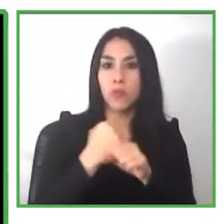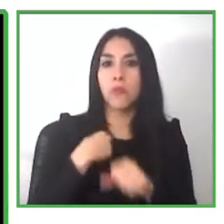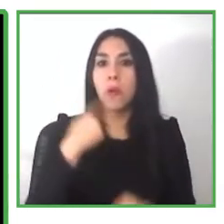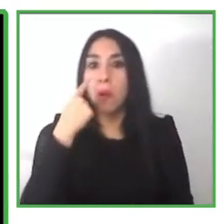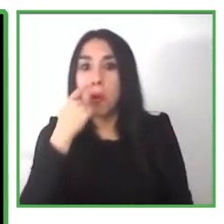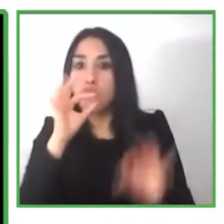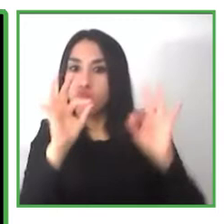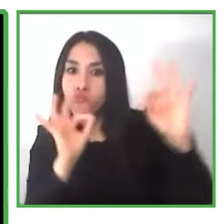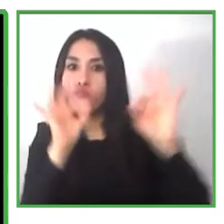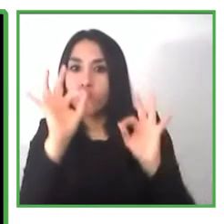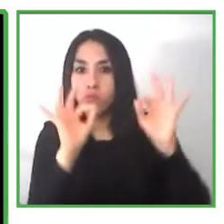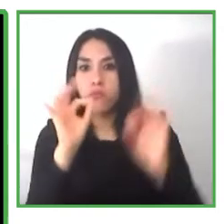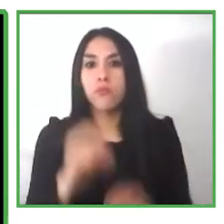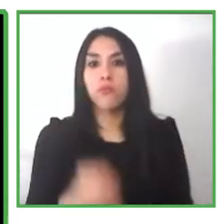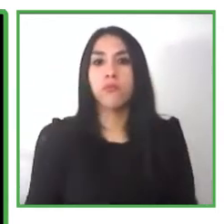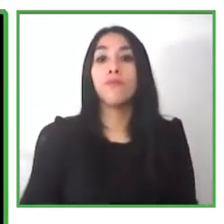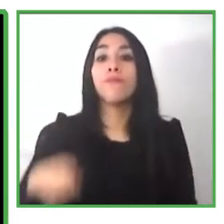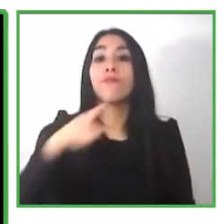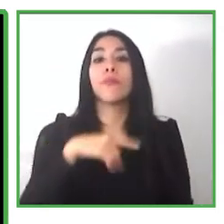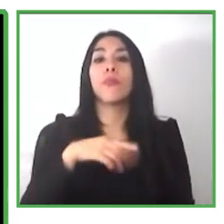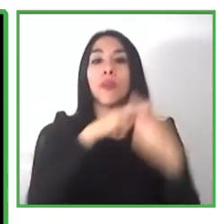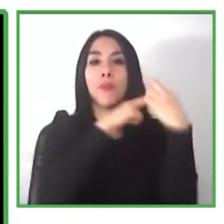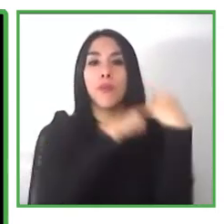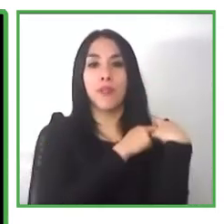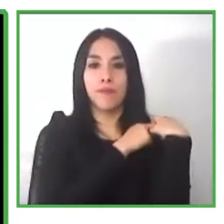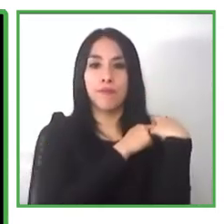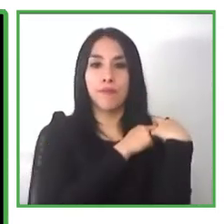next slide please